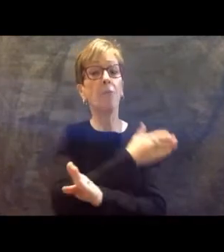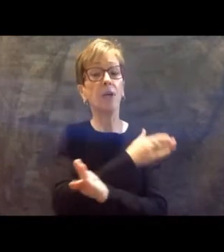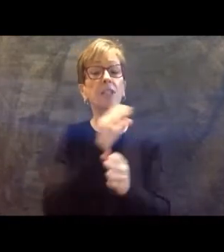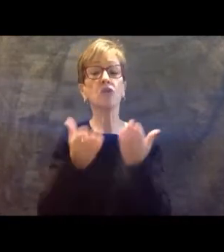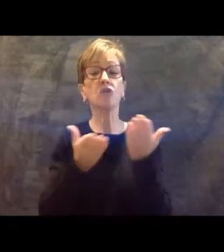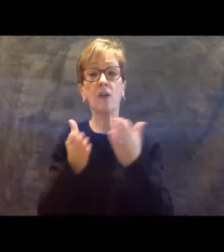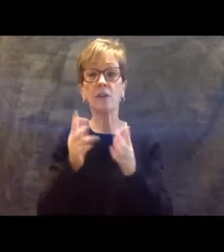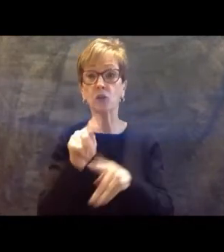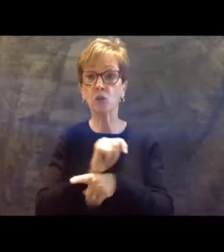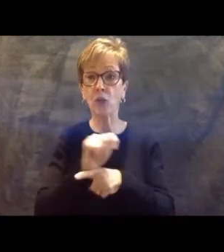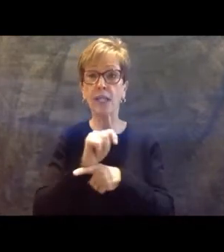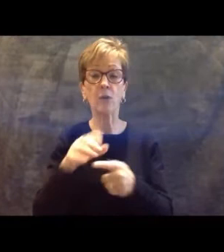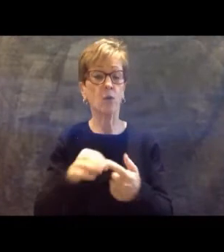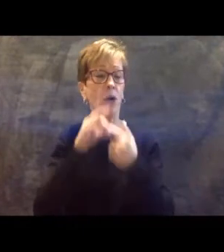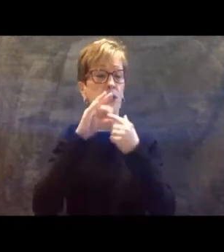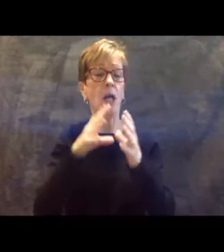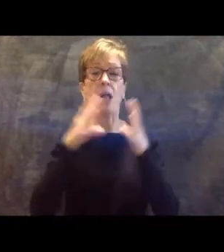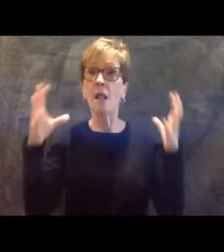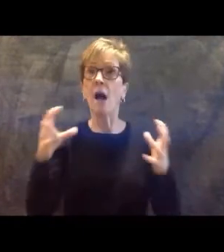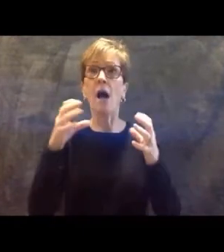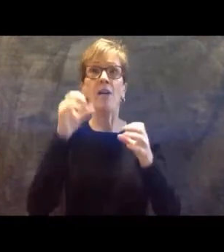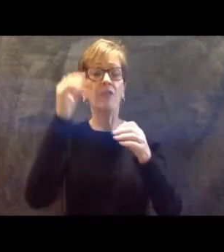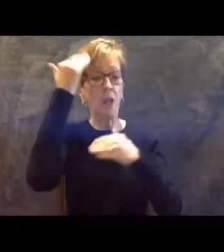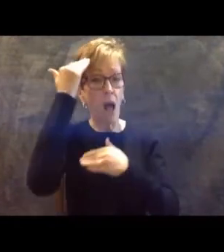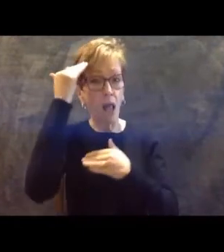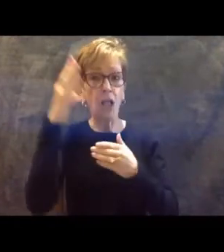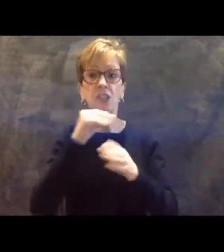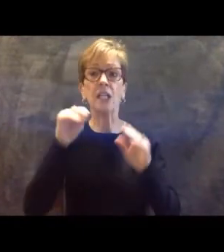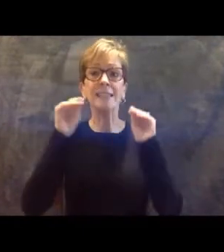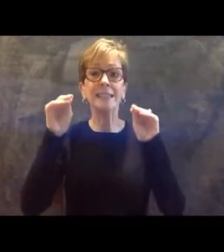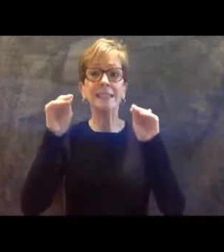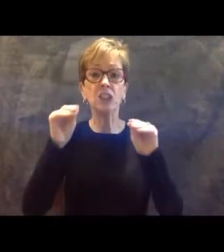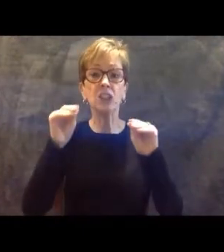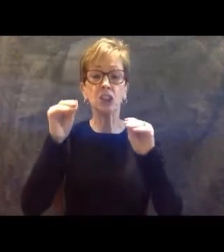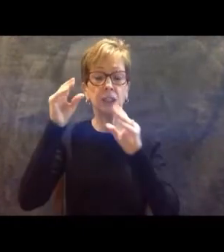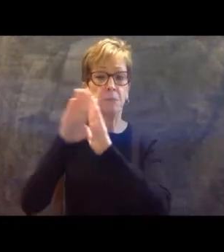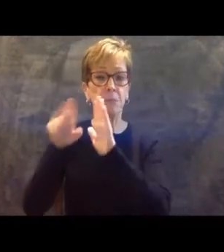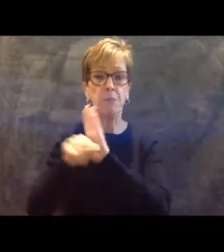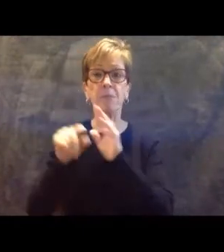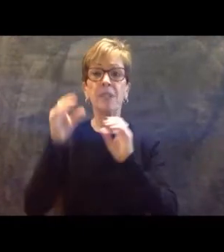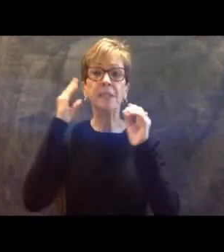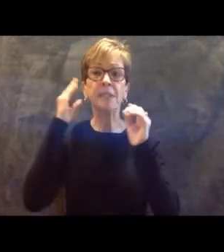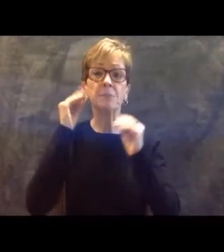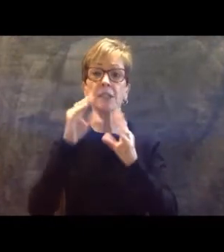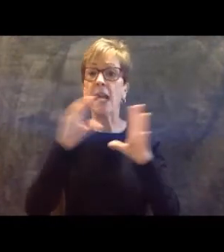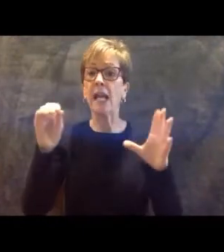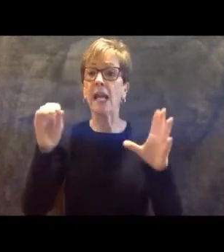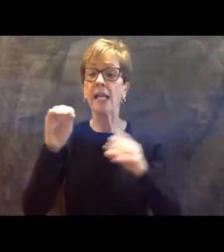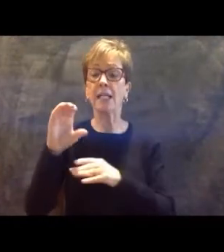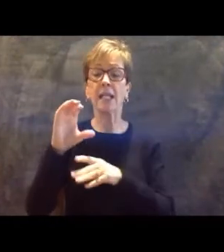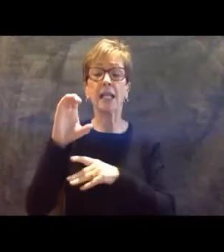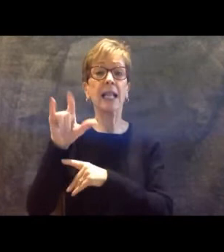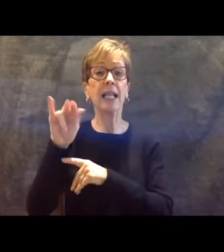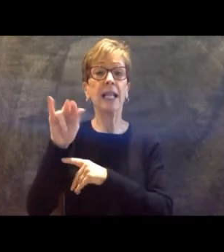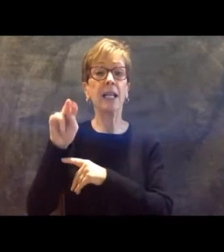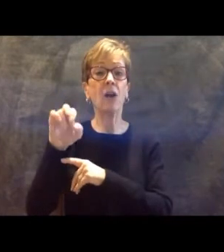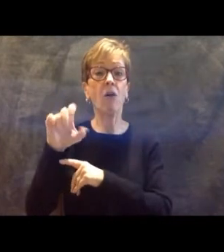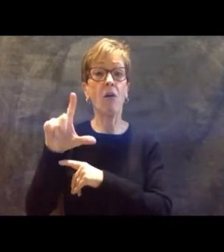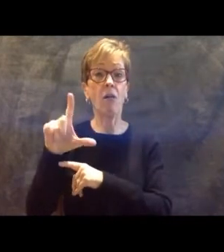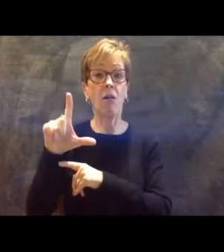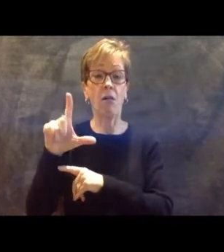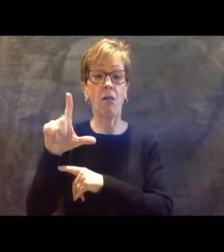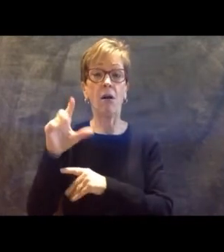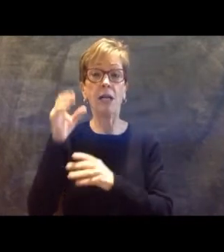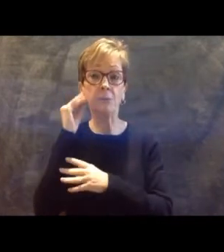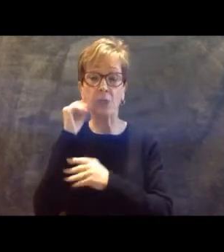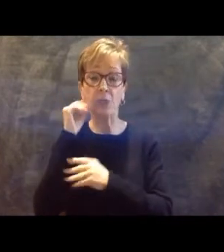knowledge and pedagogical skills, and it also should involve a clinical or experiential component, all of which you experienced.